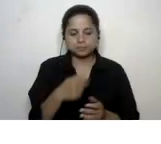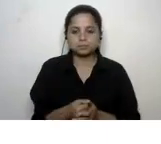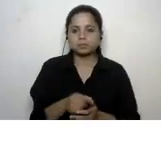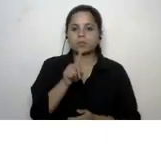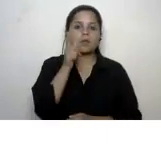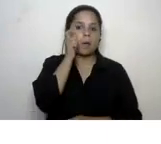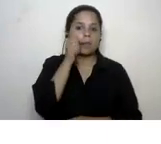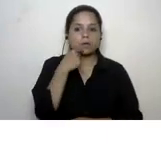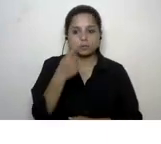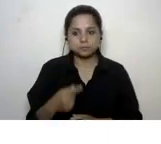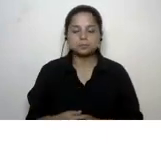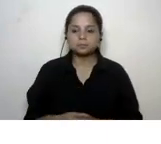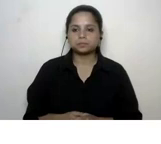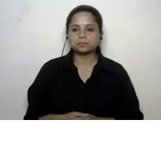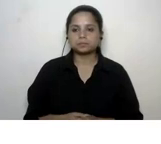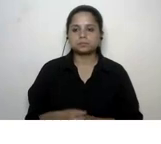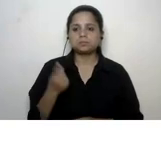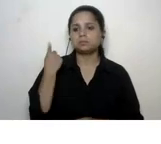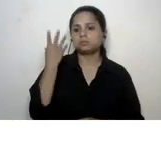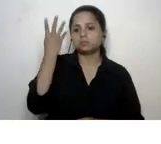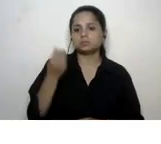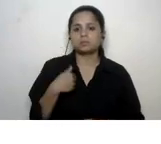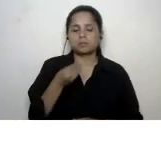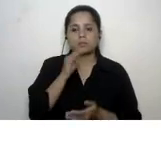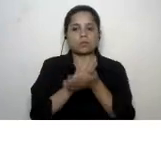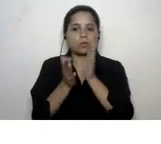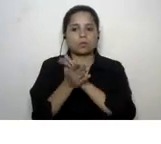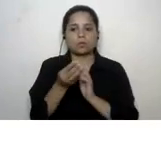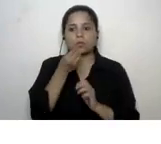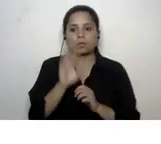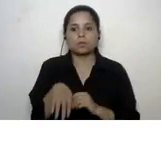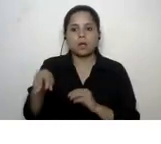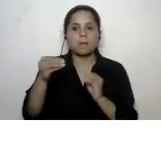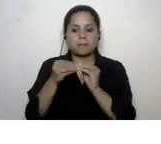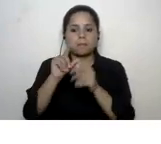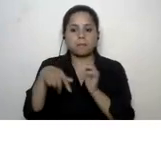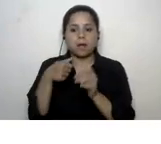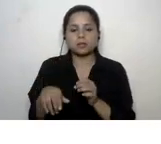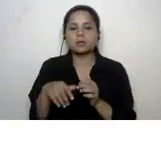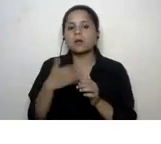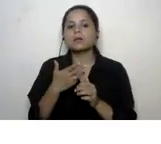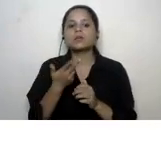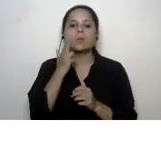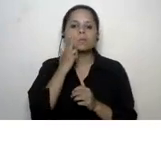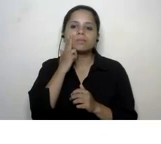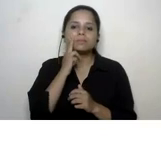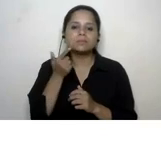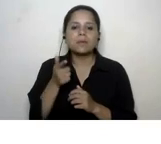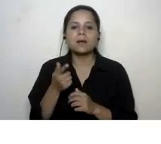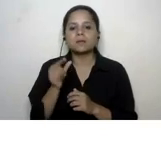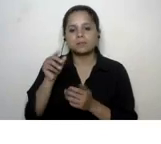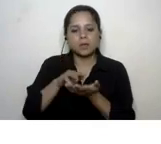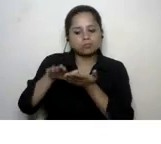boy says um last night i ate a chapati made of bajra with jaggery another boy says my